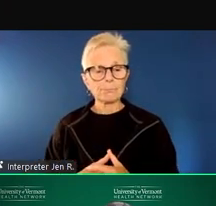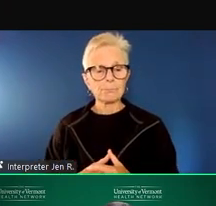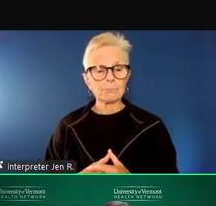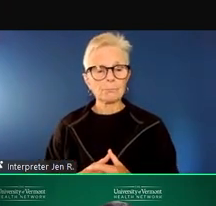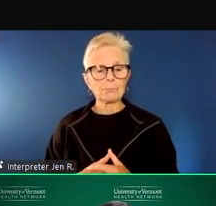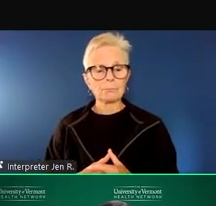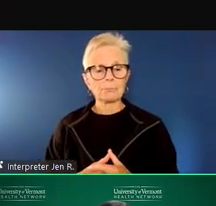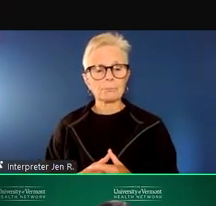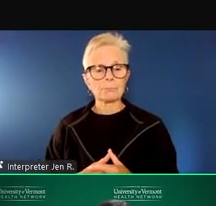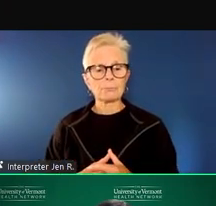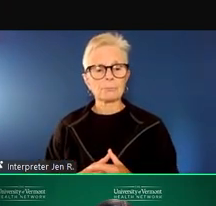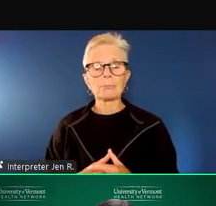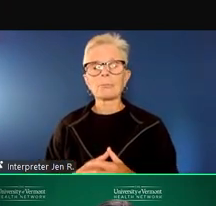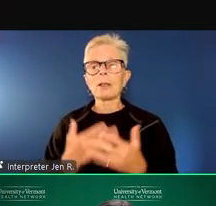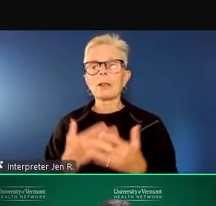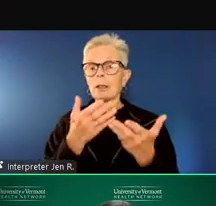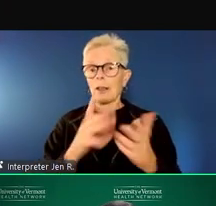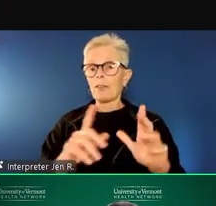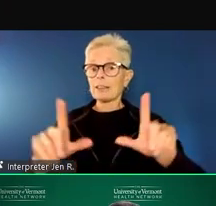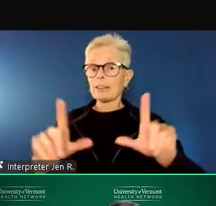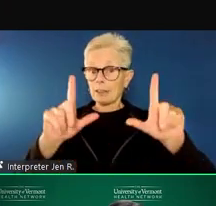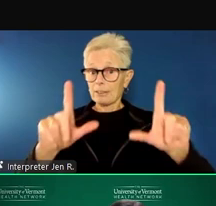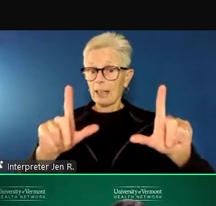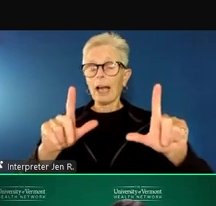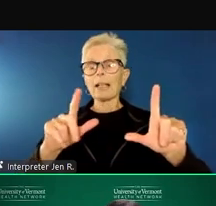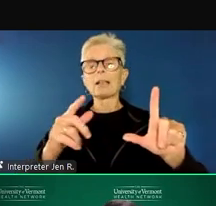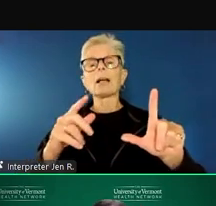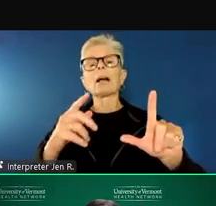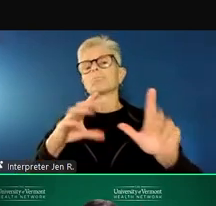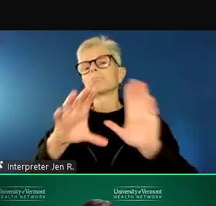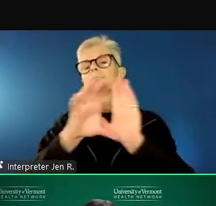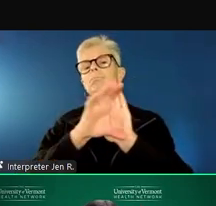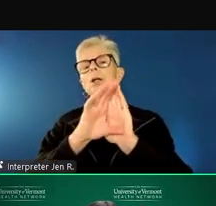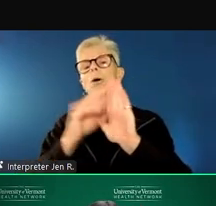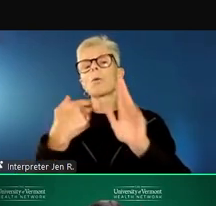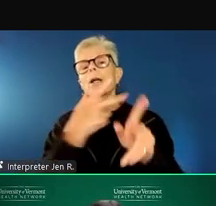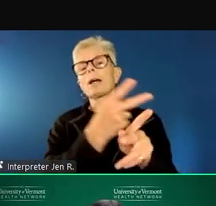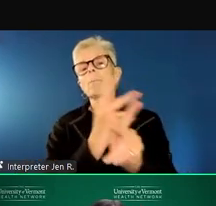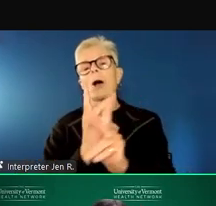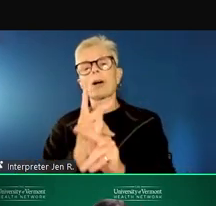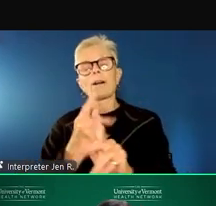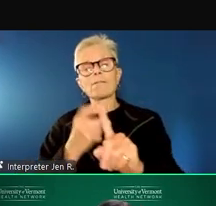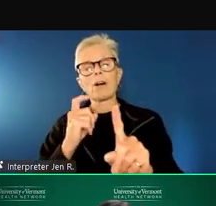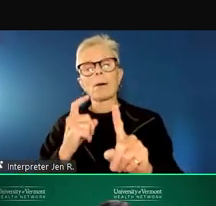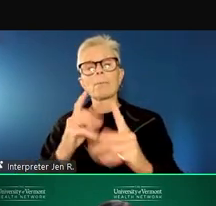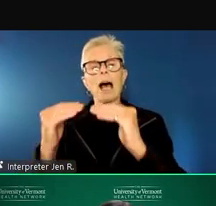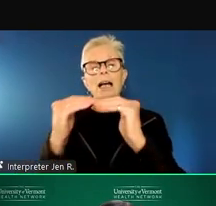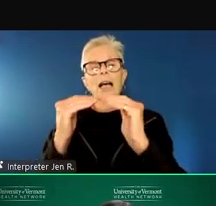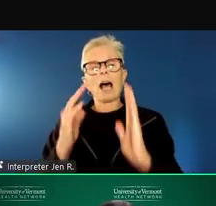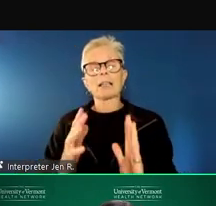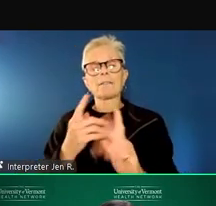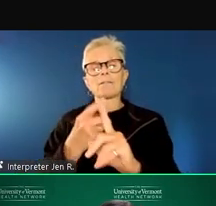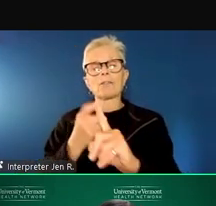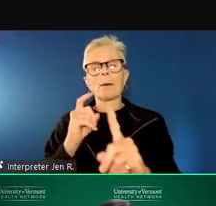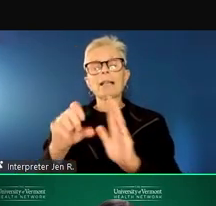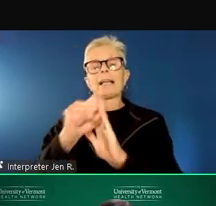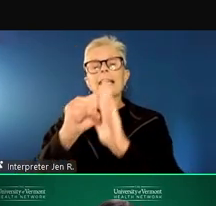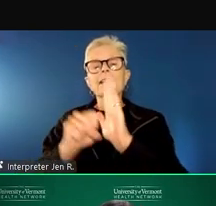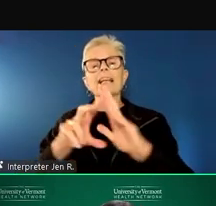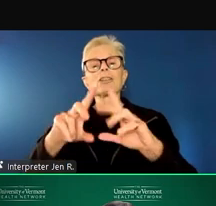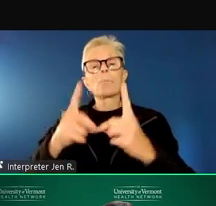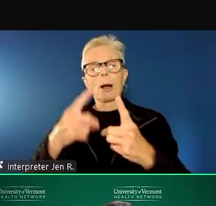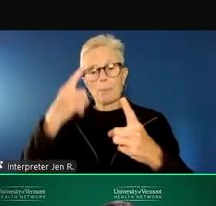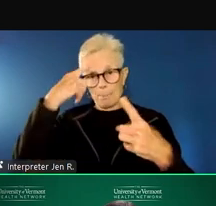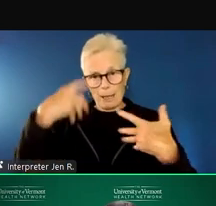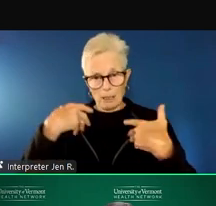This slide is a graphic that we borrowed from a colleague and partner at the State Department of Mental Health